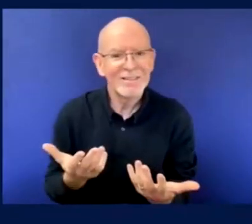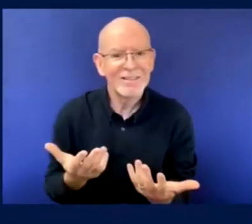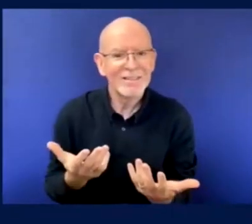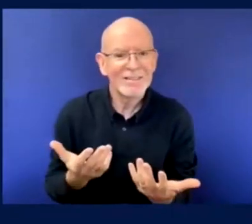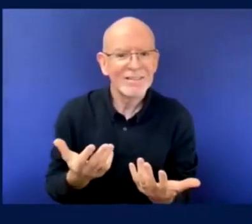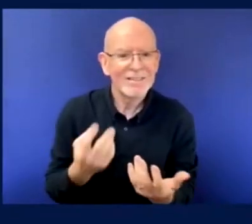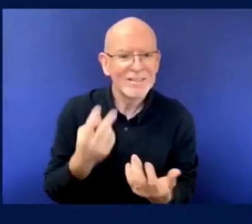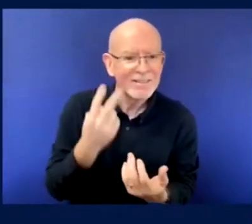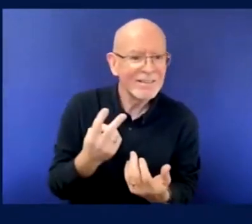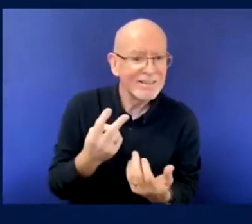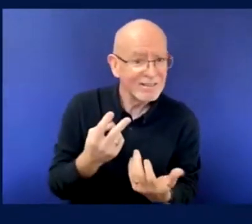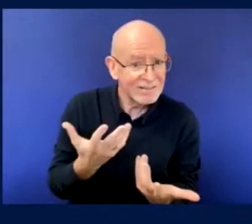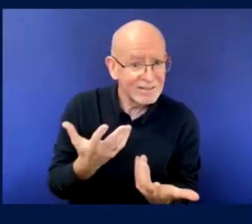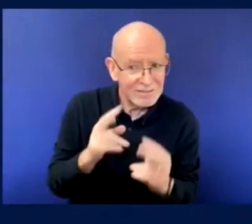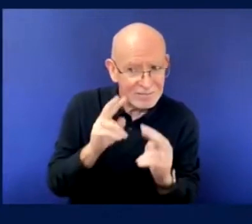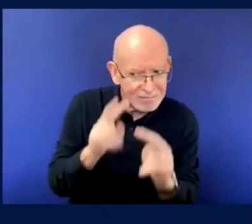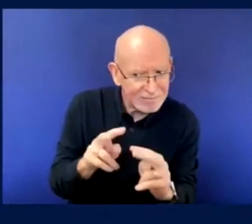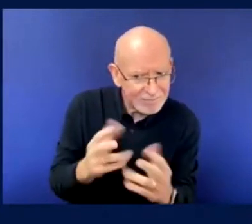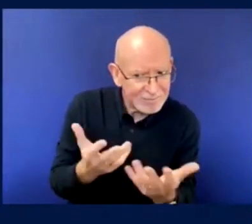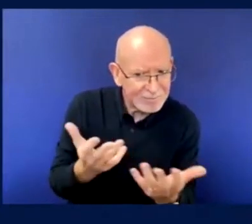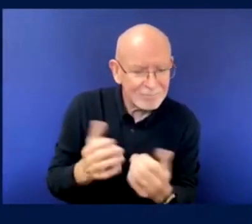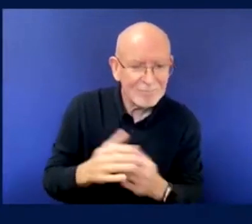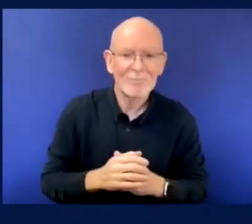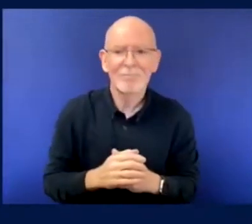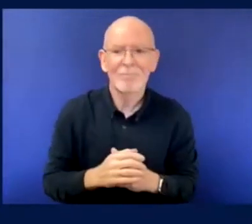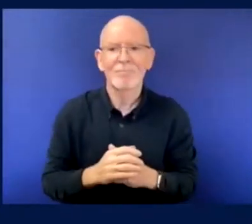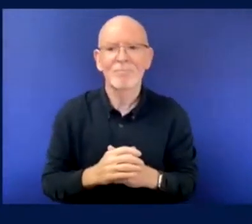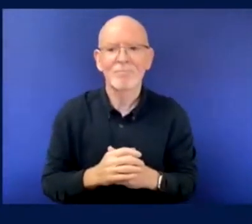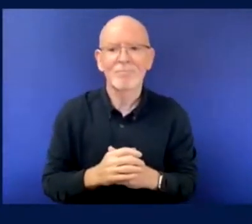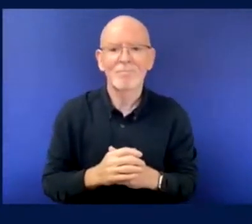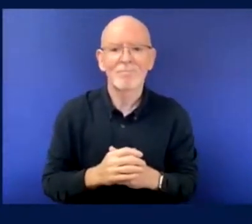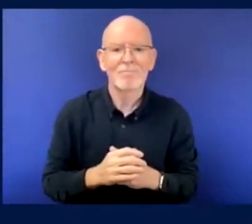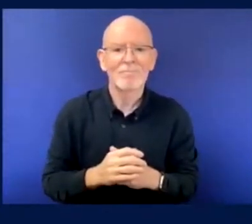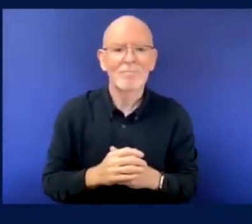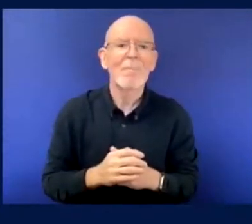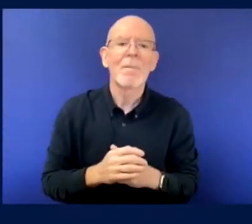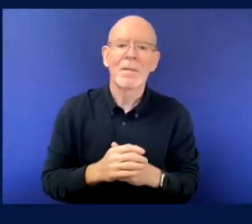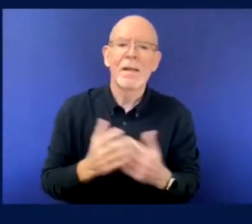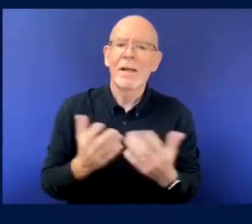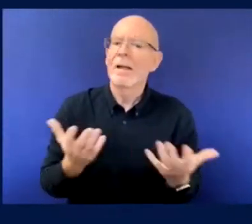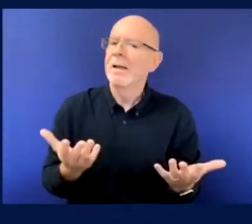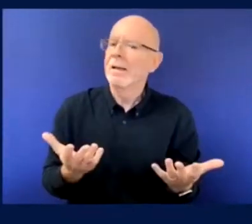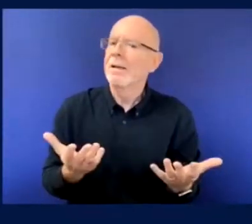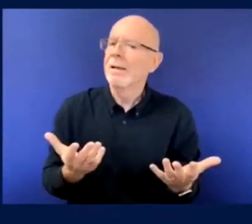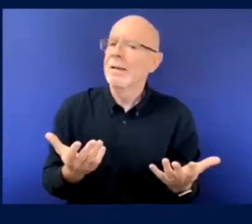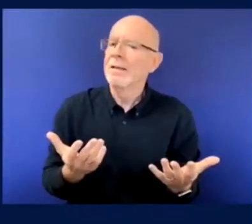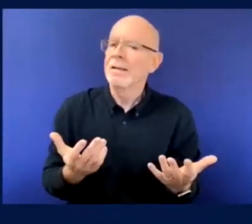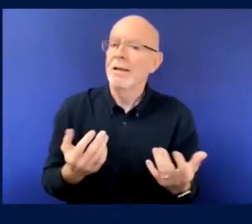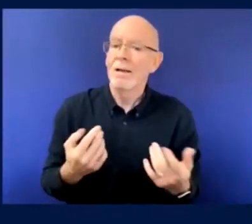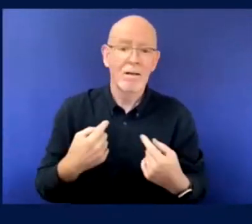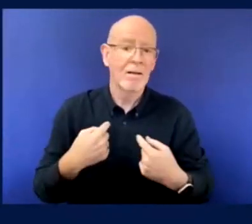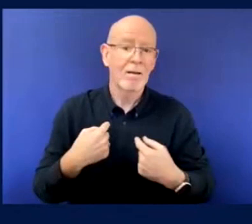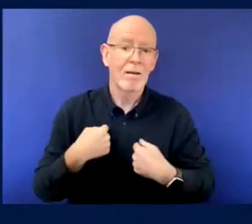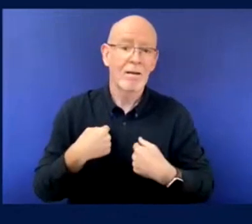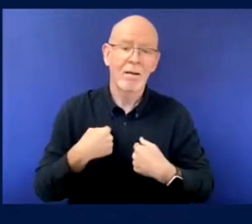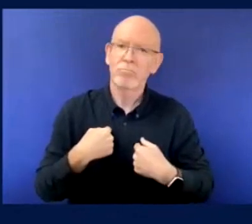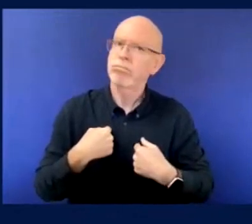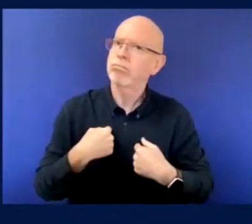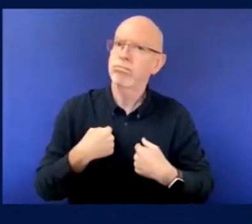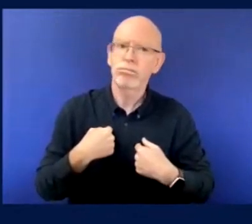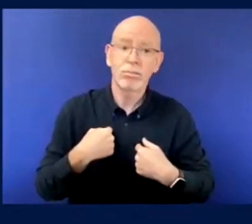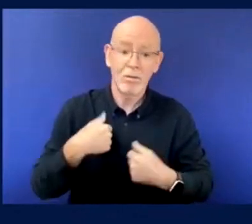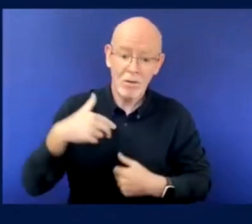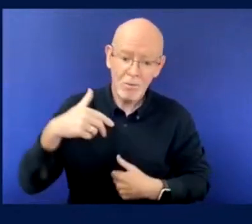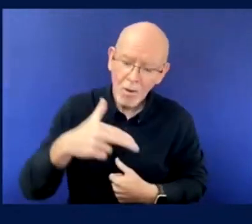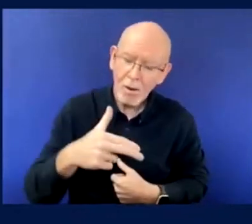It's, before when I was in a wheelchair, it was a very big planning to record where I go to the ground, who